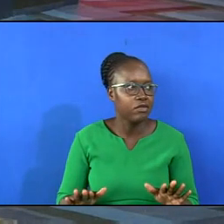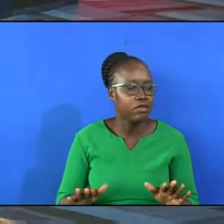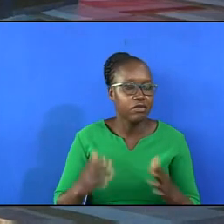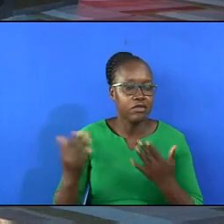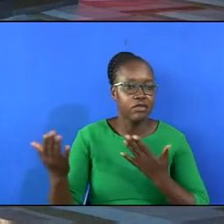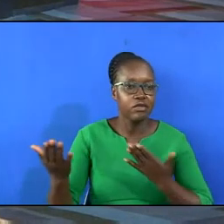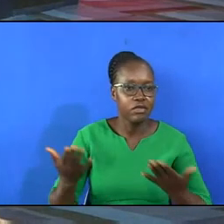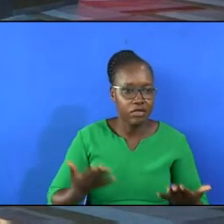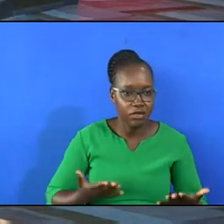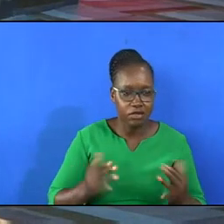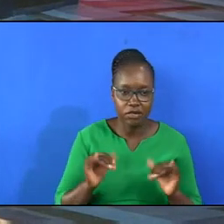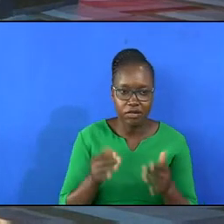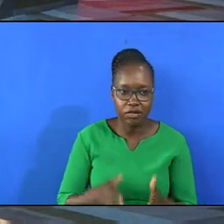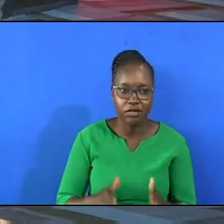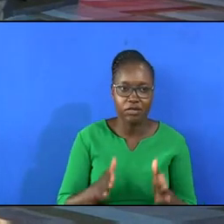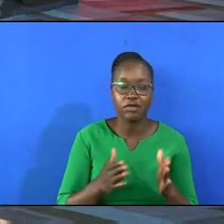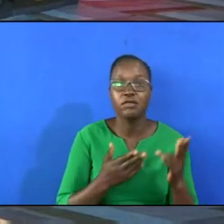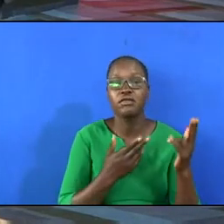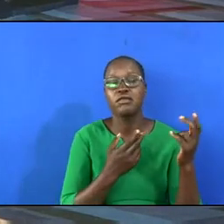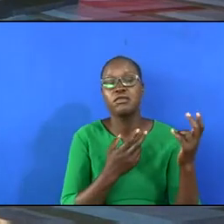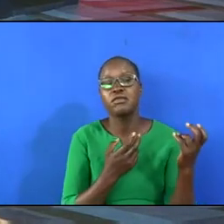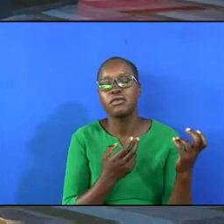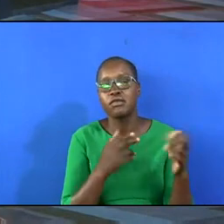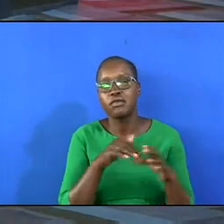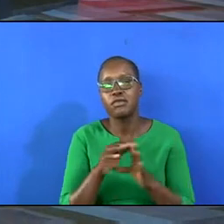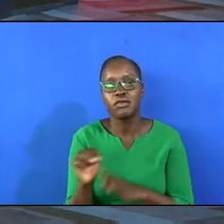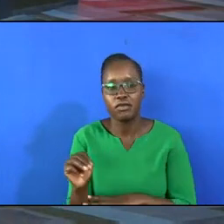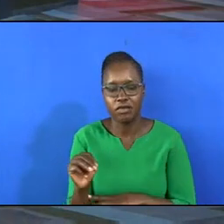introduced a new form that was never there.